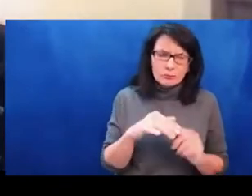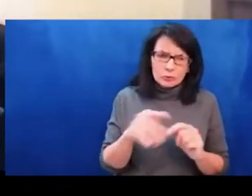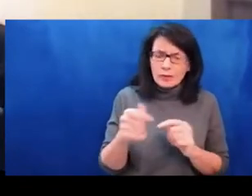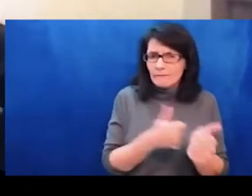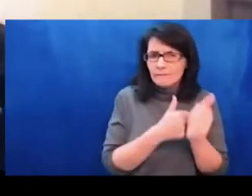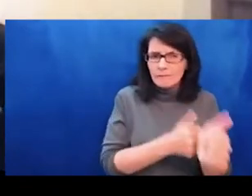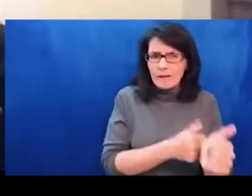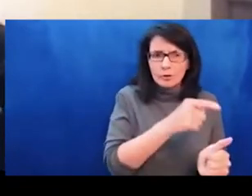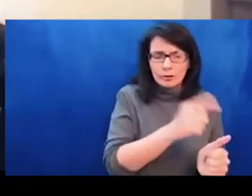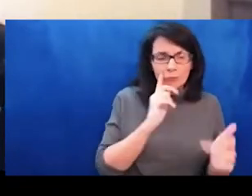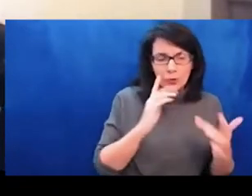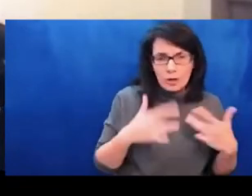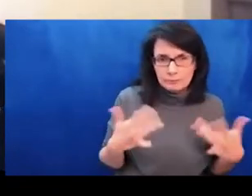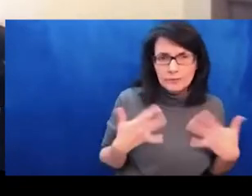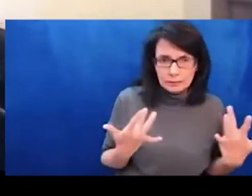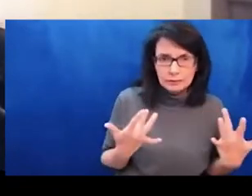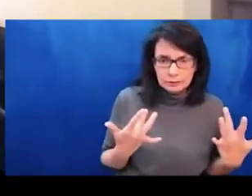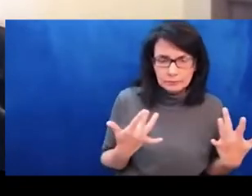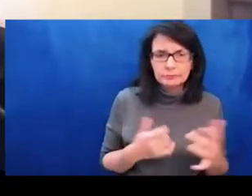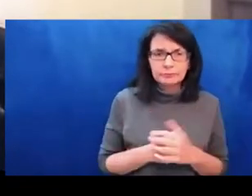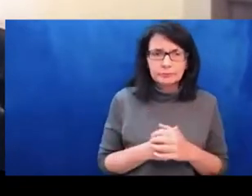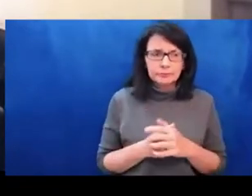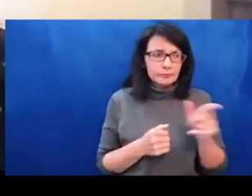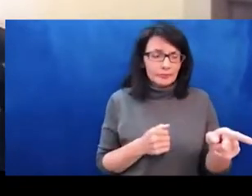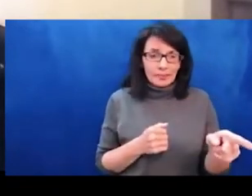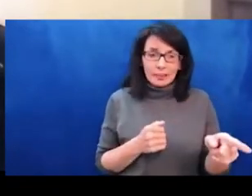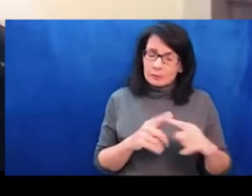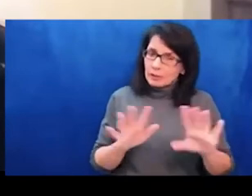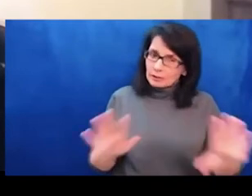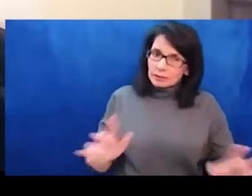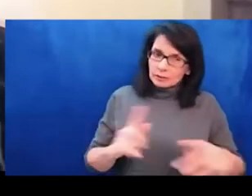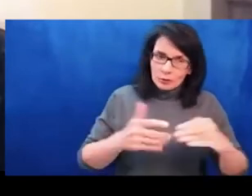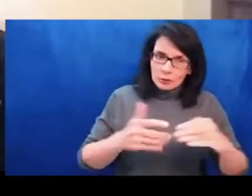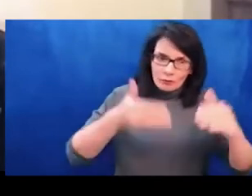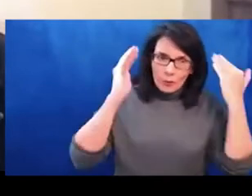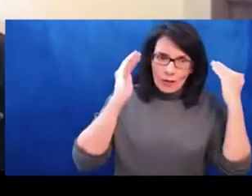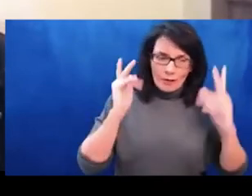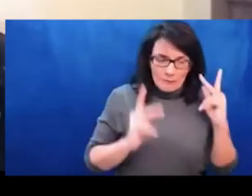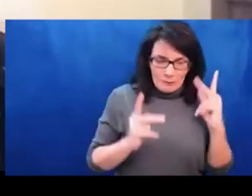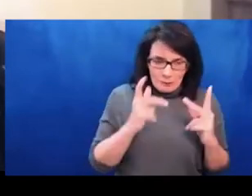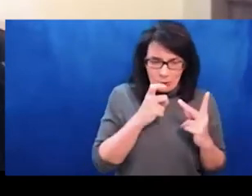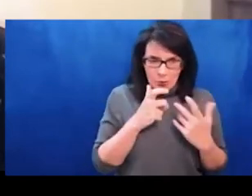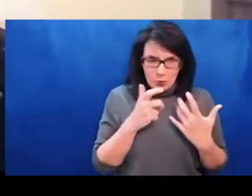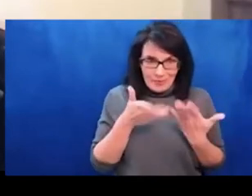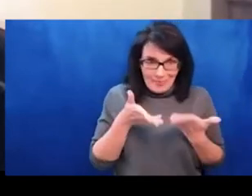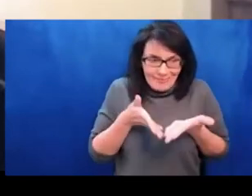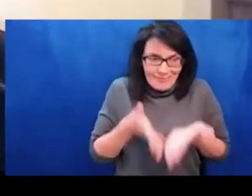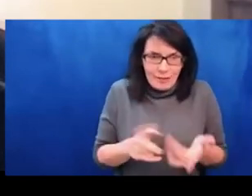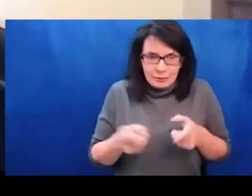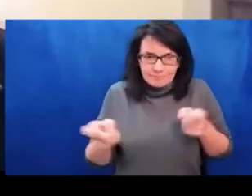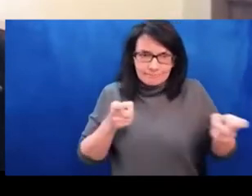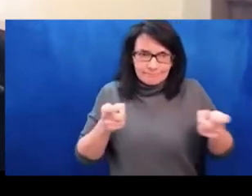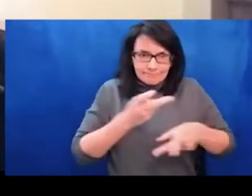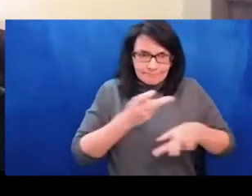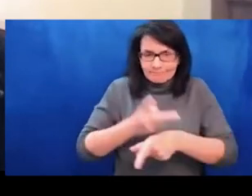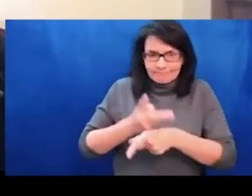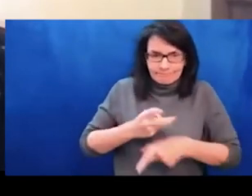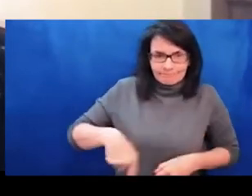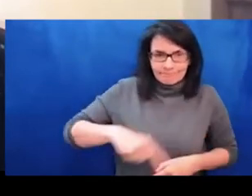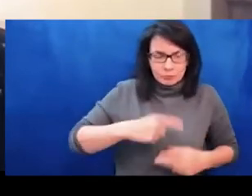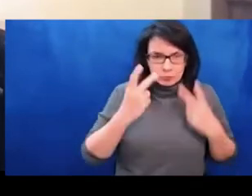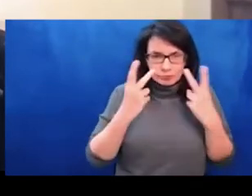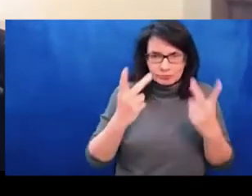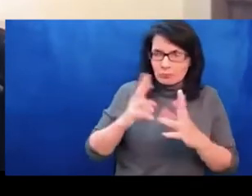colleague of mine, Kimberly St. Julian Vernon, has been reporting about what I'm reporting. She's been doing, she's a PhD student